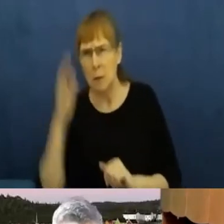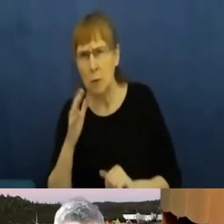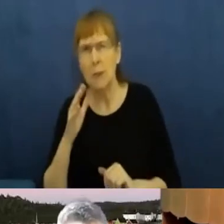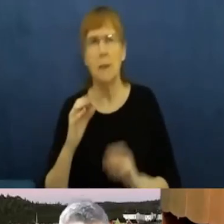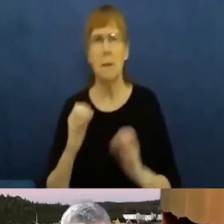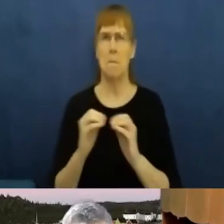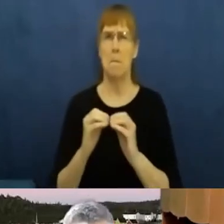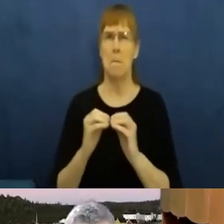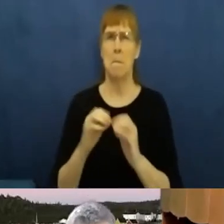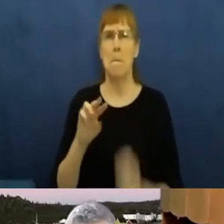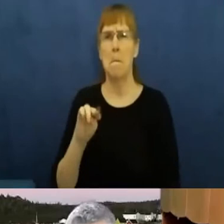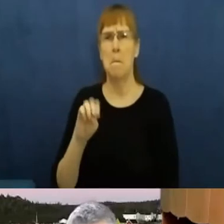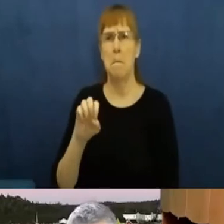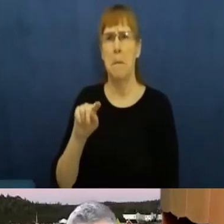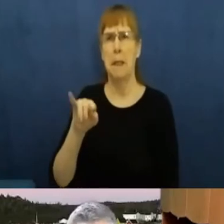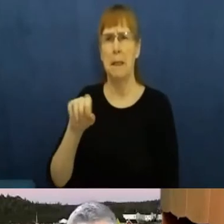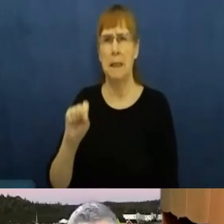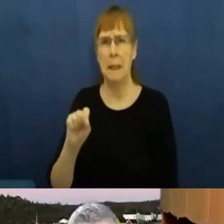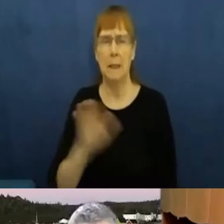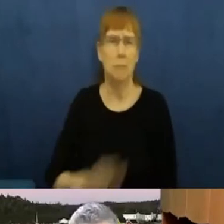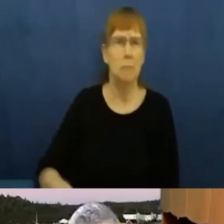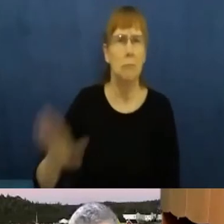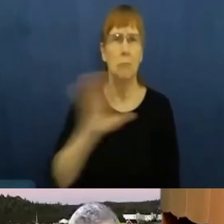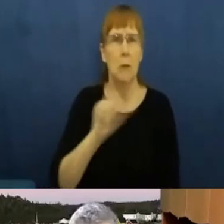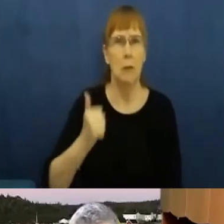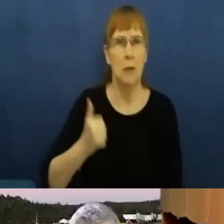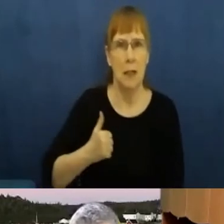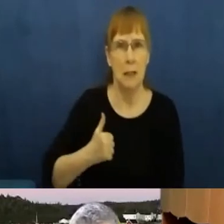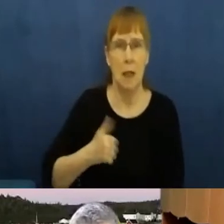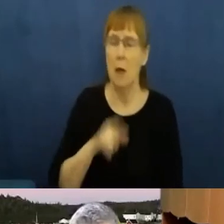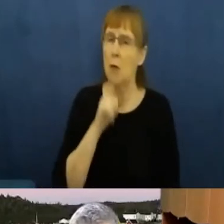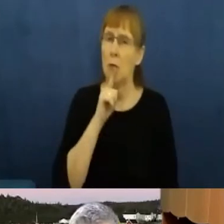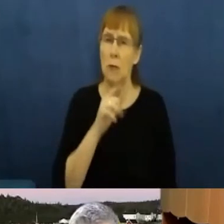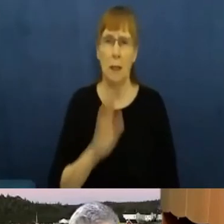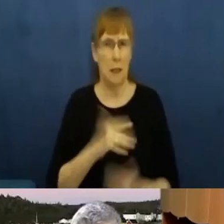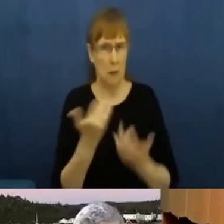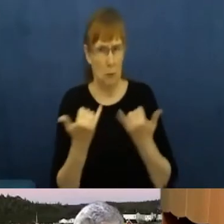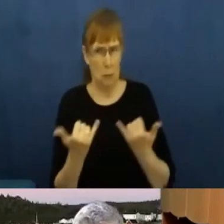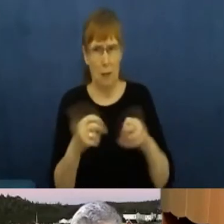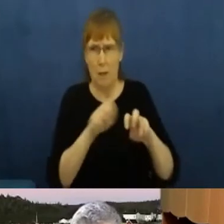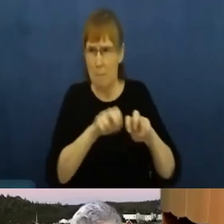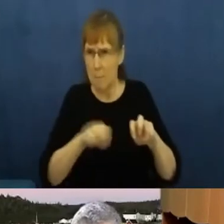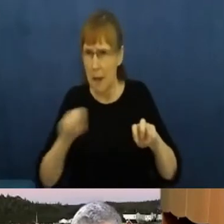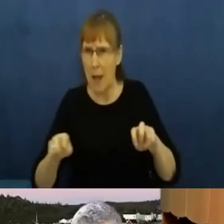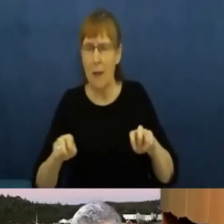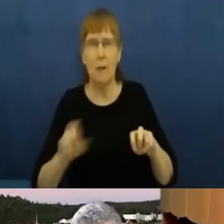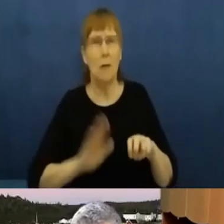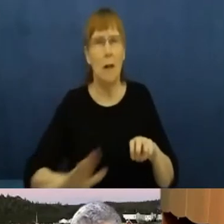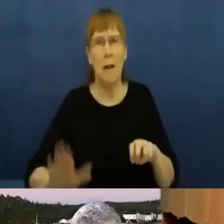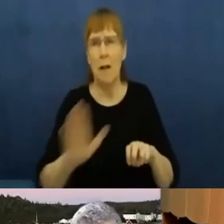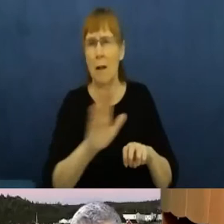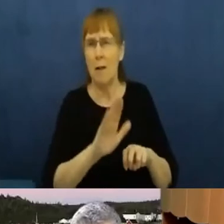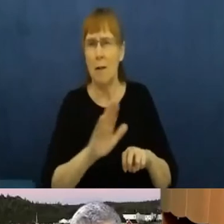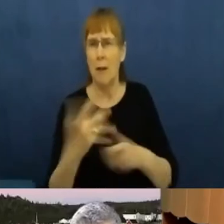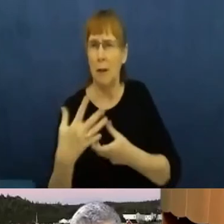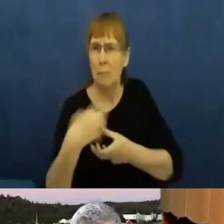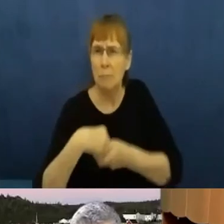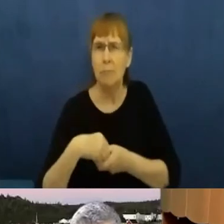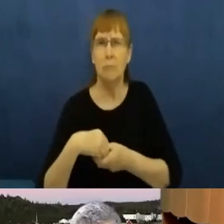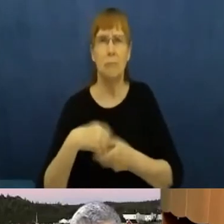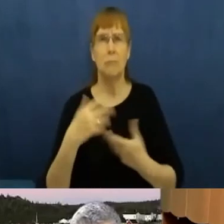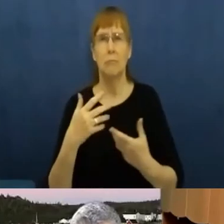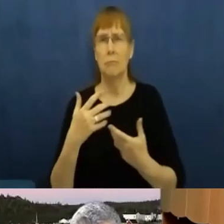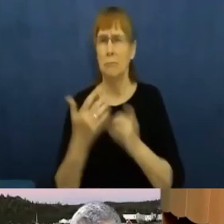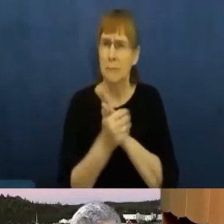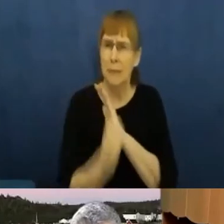who give us a gift of their time, their talent, their wisdom today. Thank you for making this time. It means a lot to the Foundation.